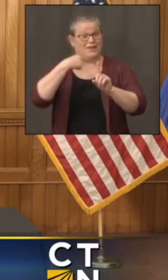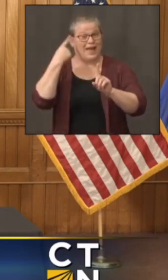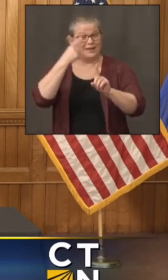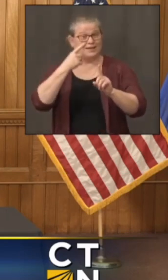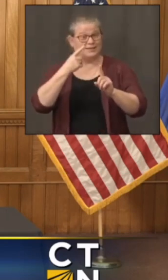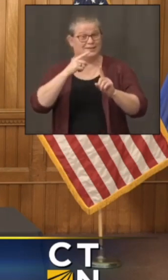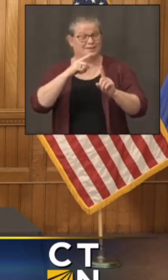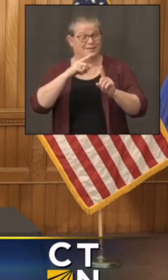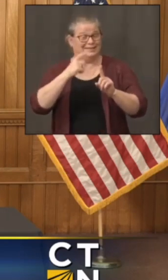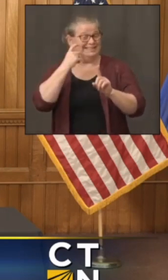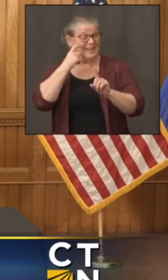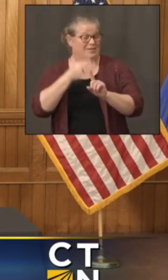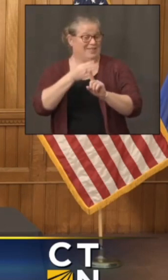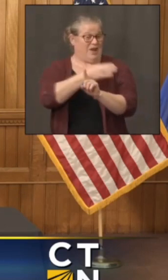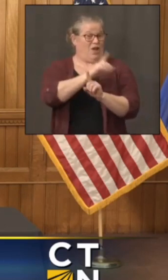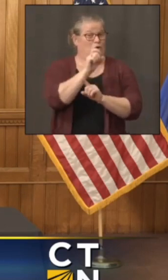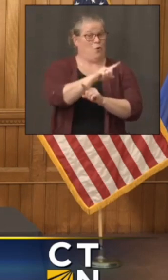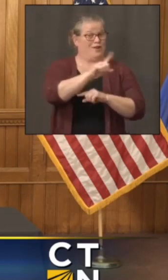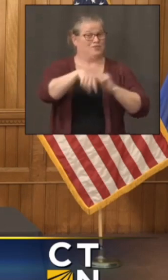Ken's question.